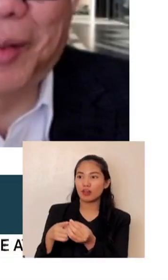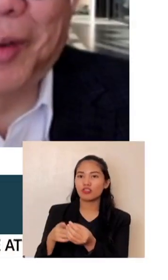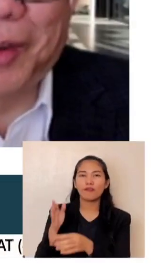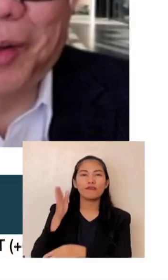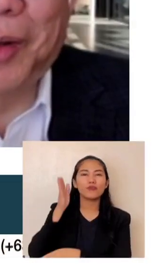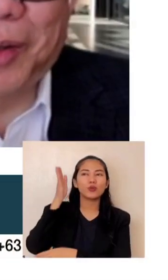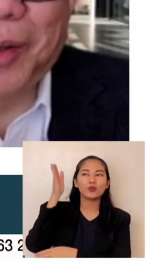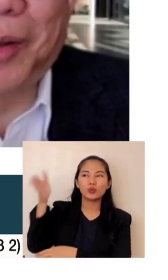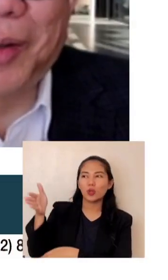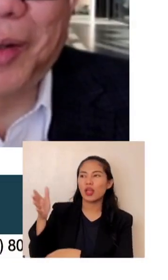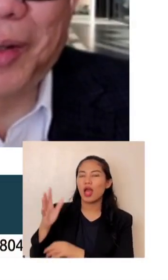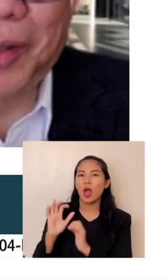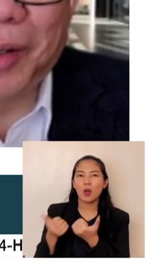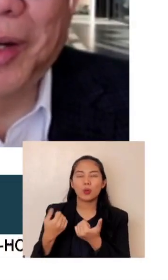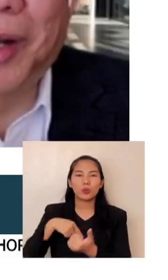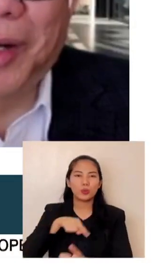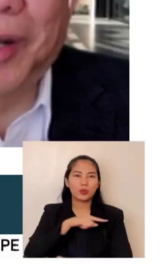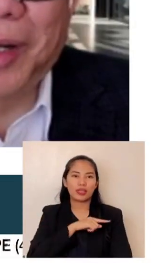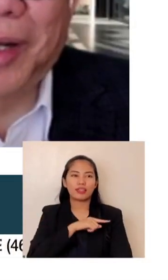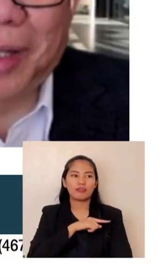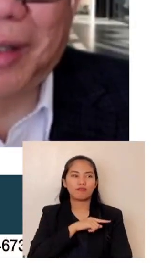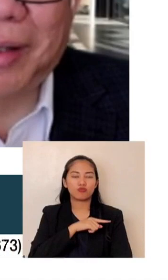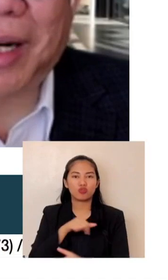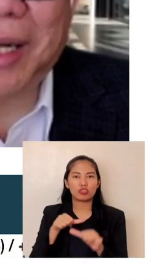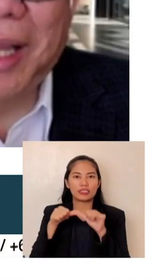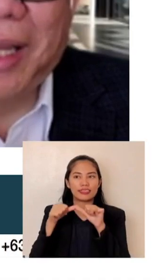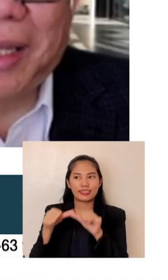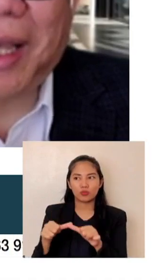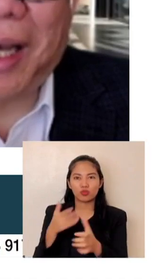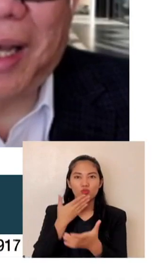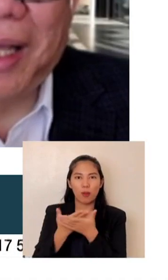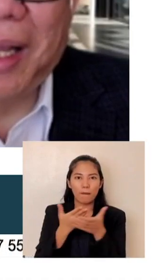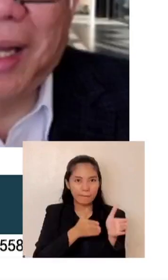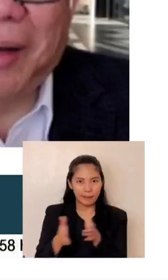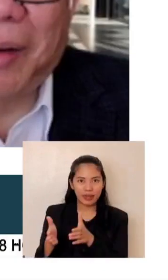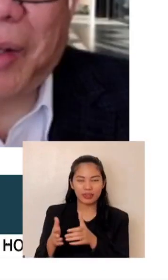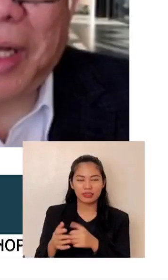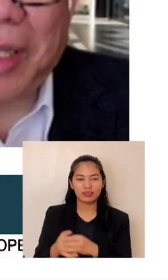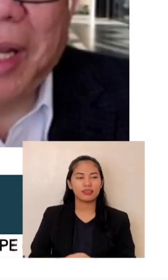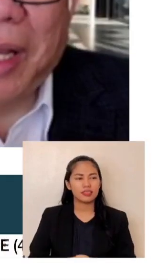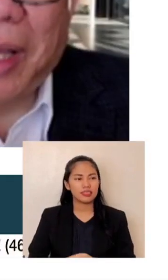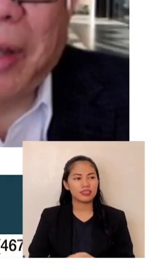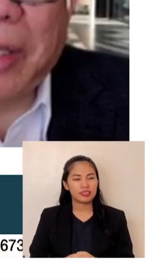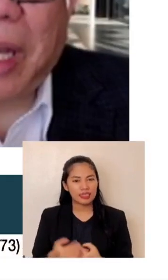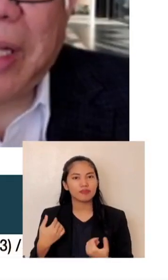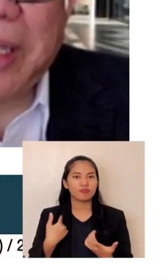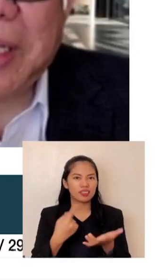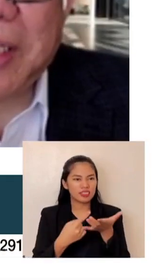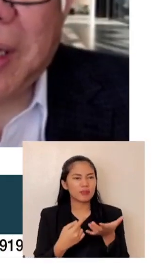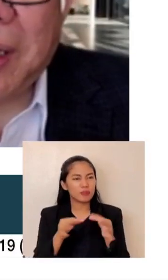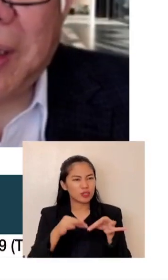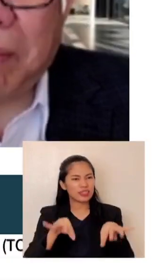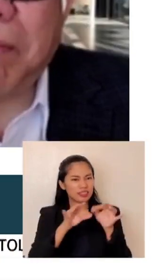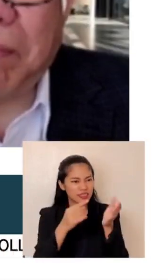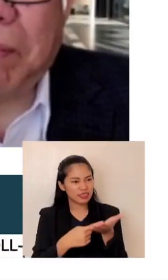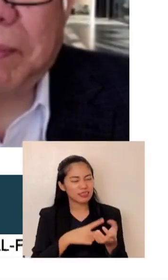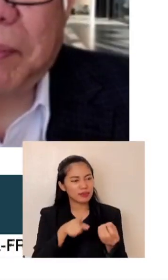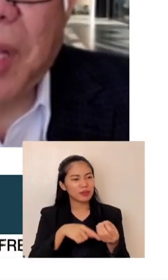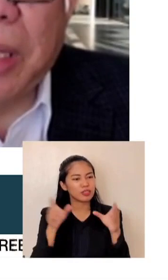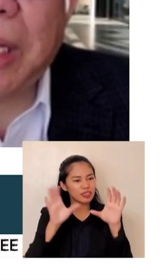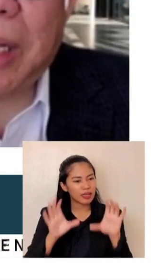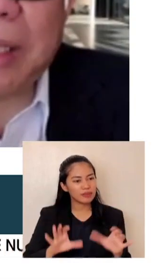the country, you know, if we don't talk about climate change and the climate emergency? So let's talk about it. Go ahead.